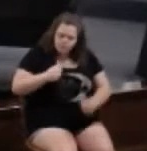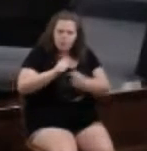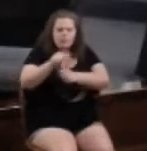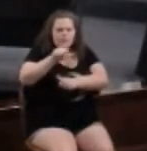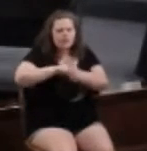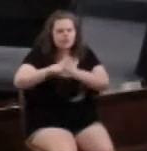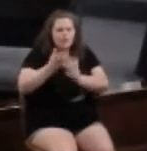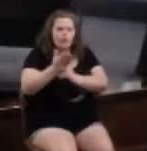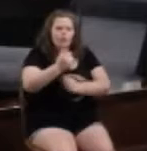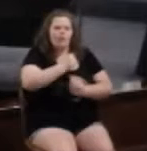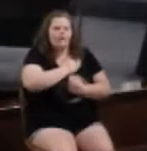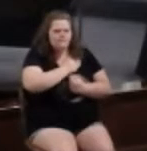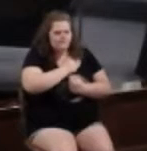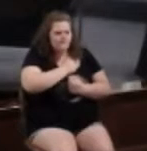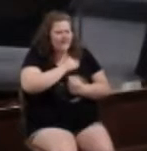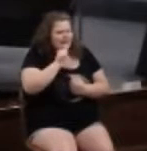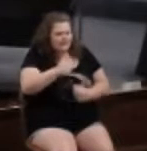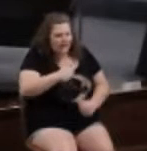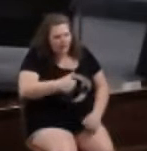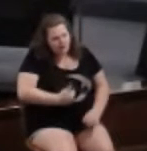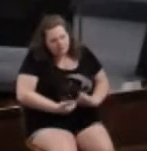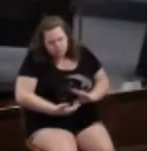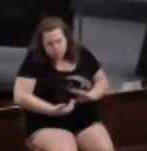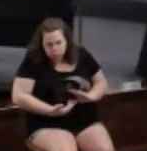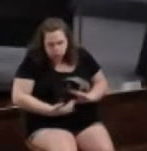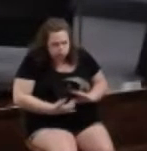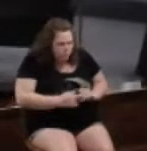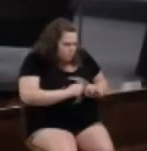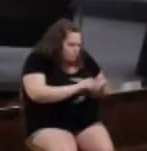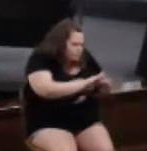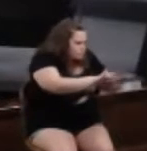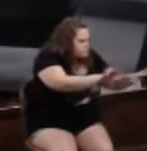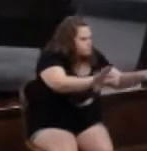love. Not by grumbling and spreading it through the church.